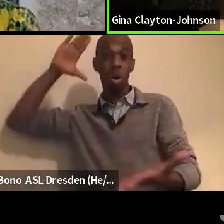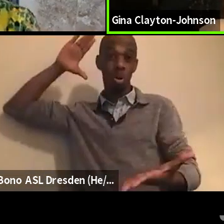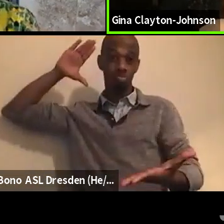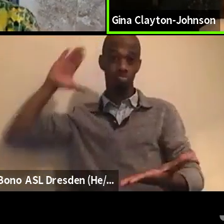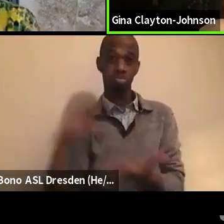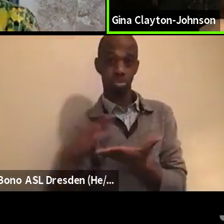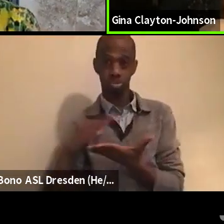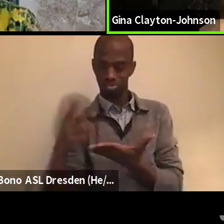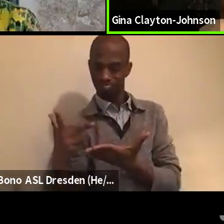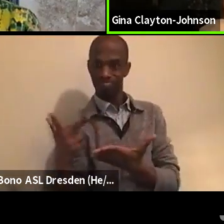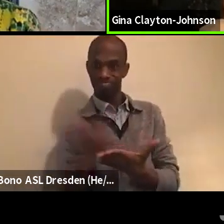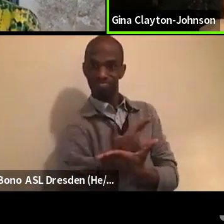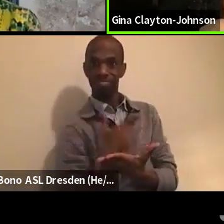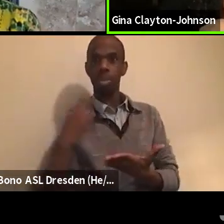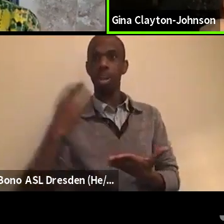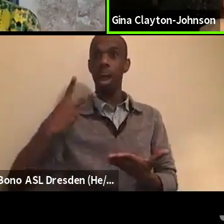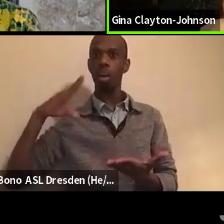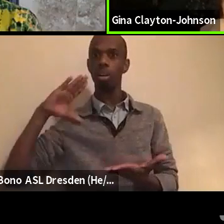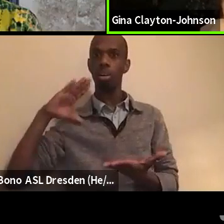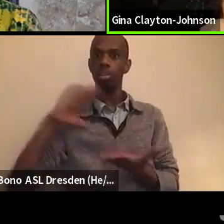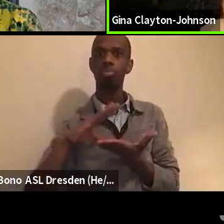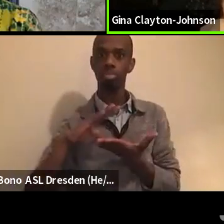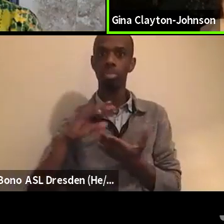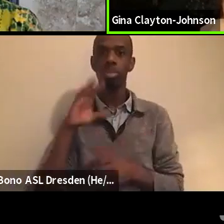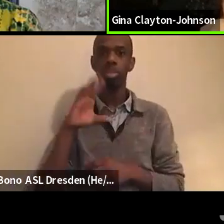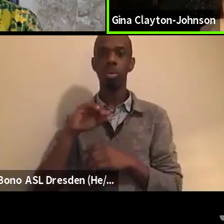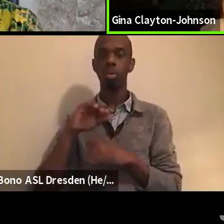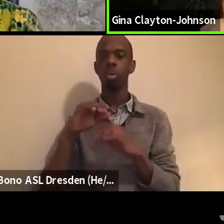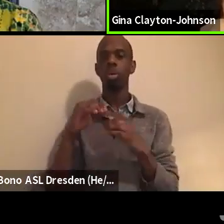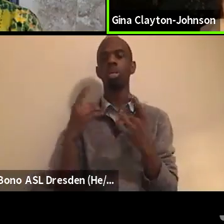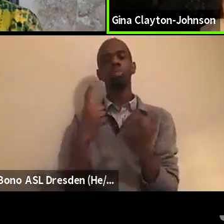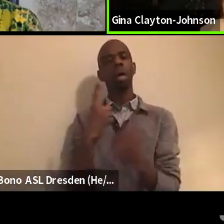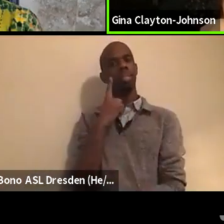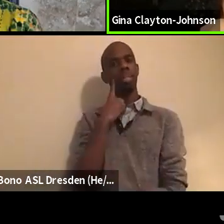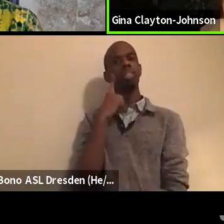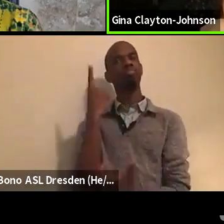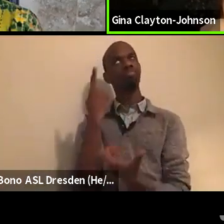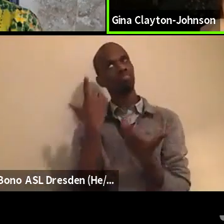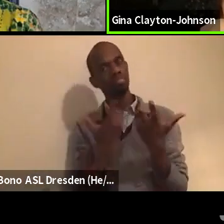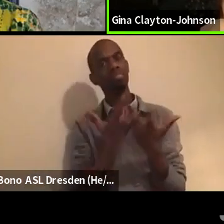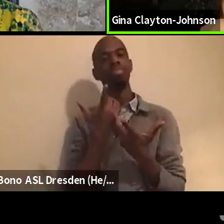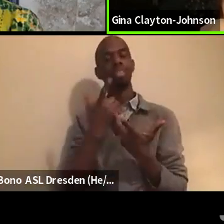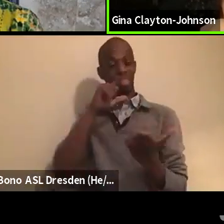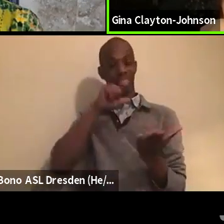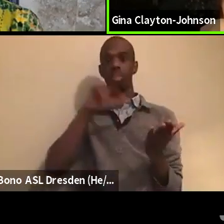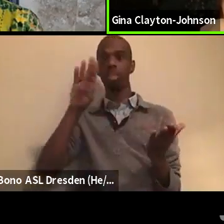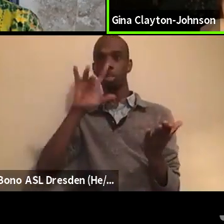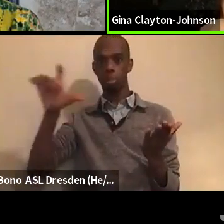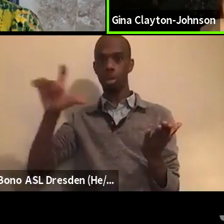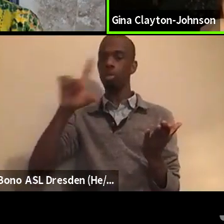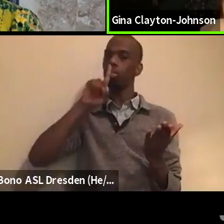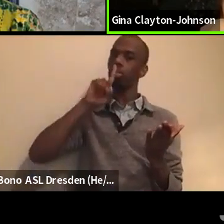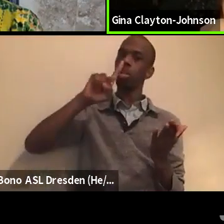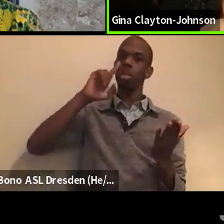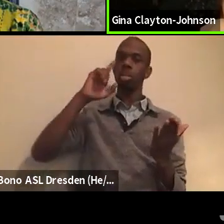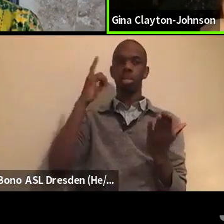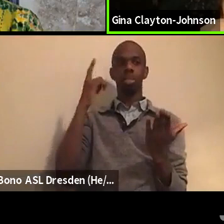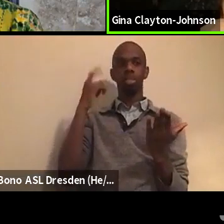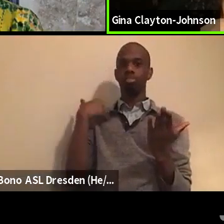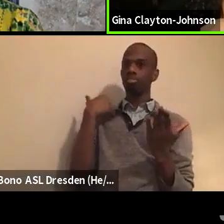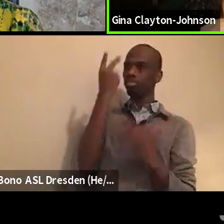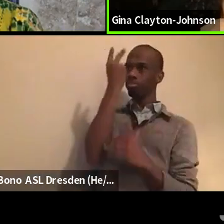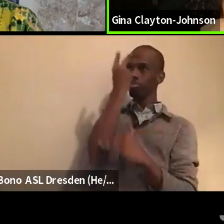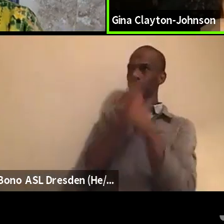outcomes, um, and more. And so I think like, I think this is a visionary bill. I think there's more, um,